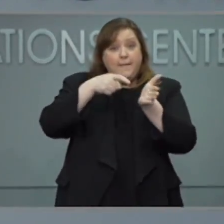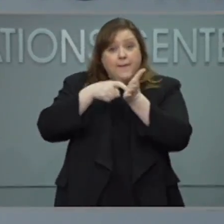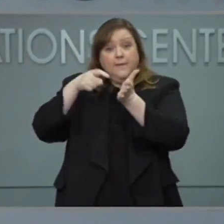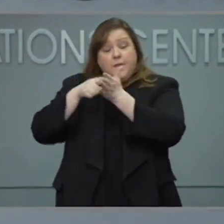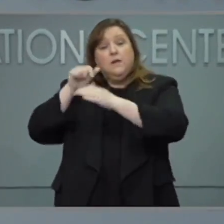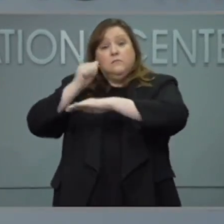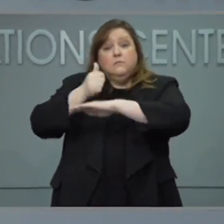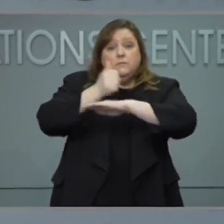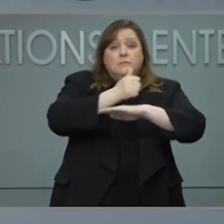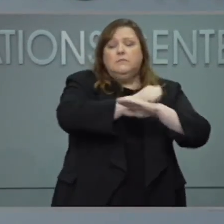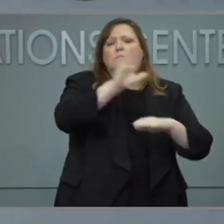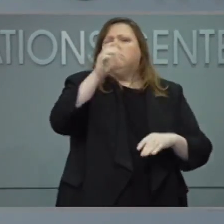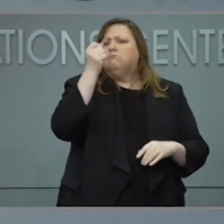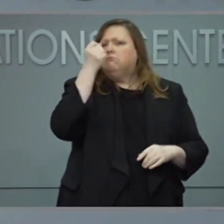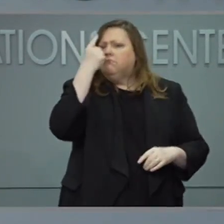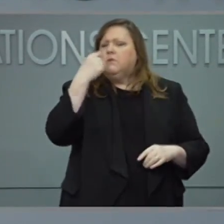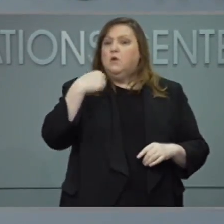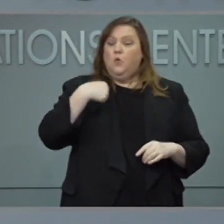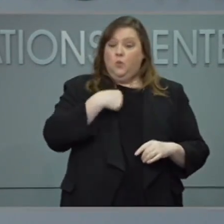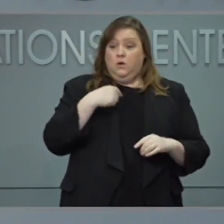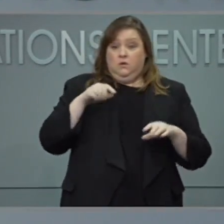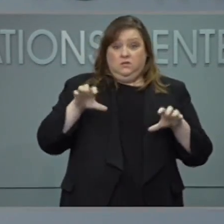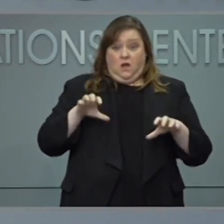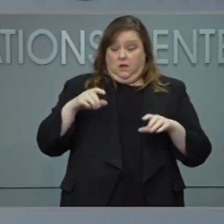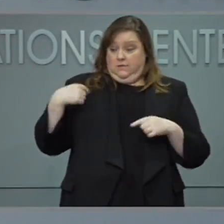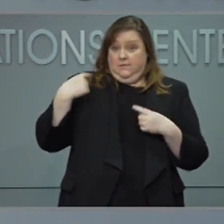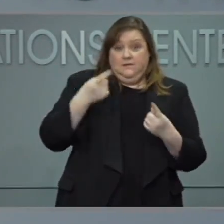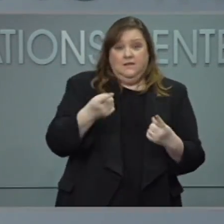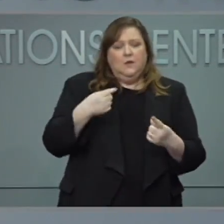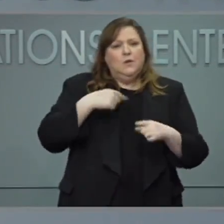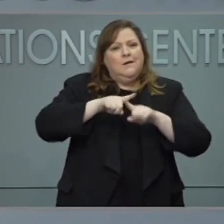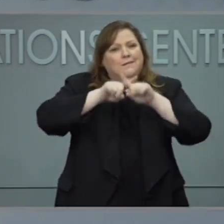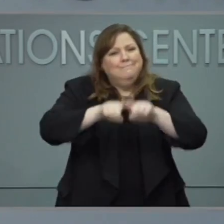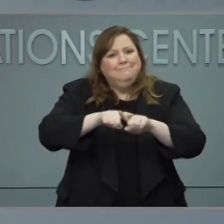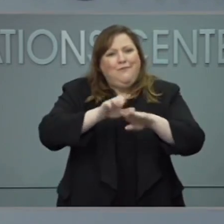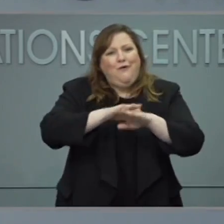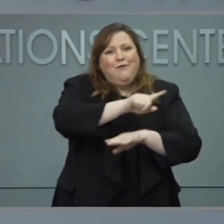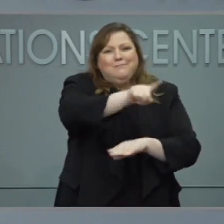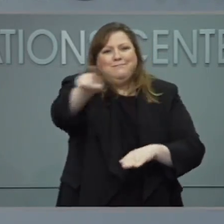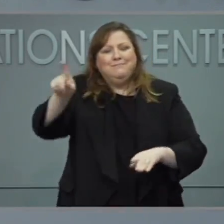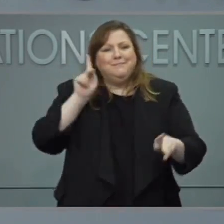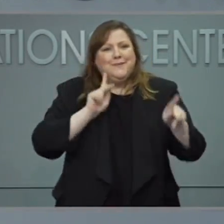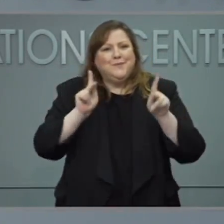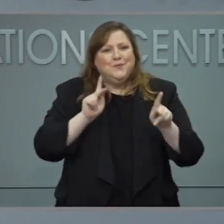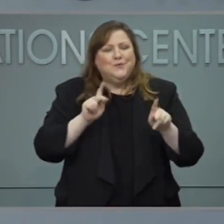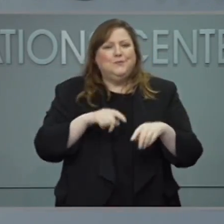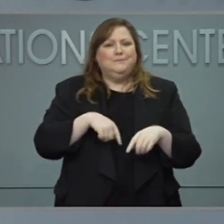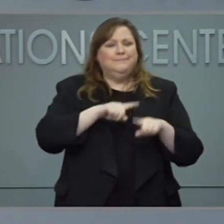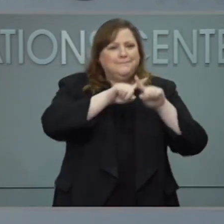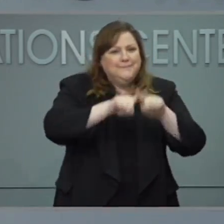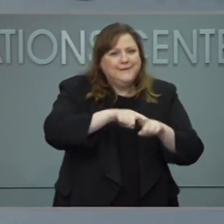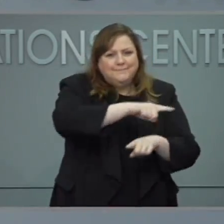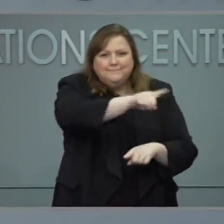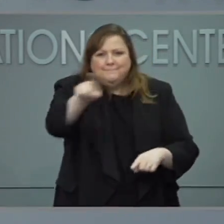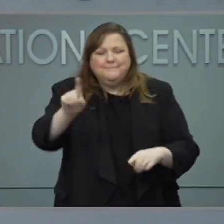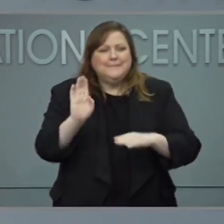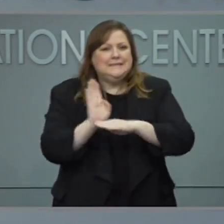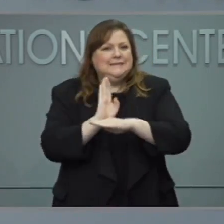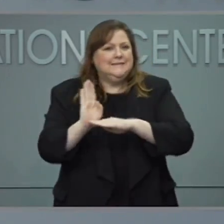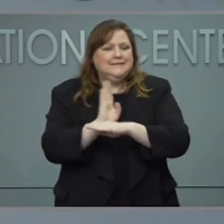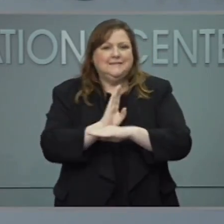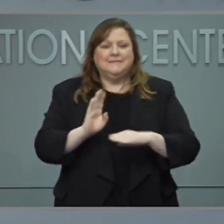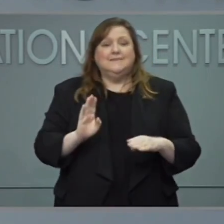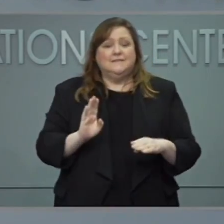personal responsibility of people and of businesses. Today, this order just increases